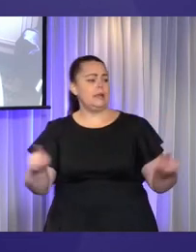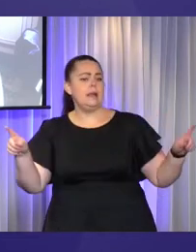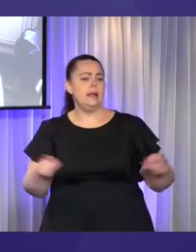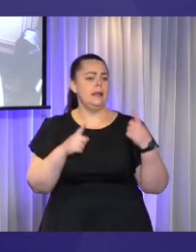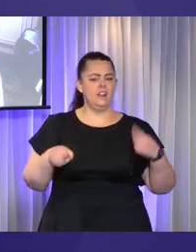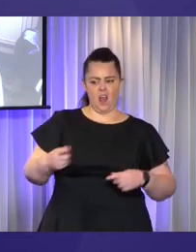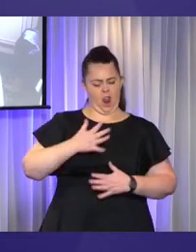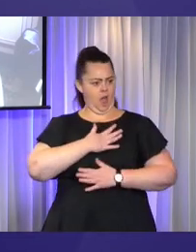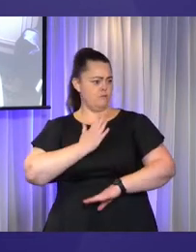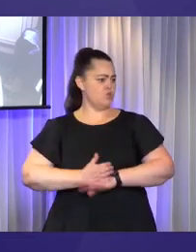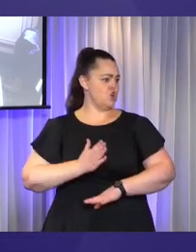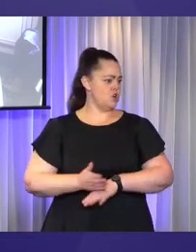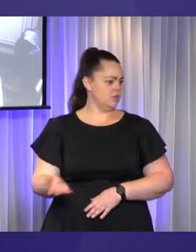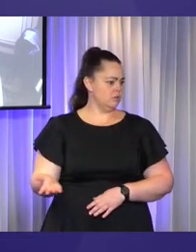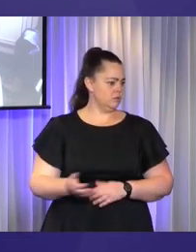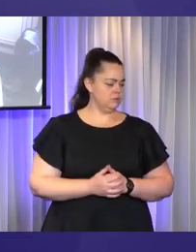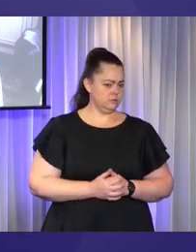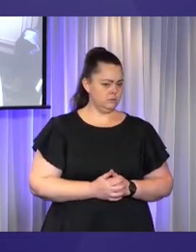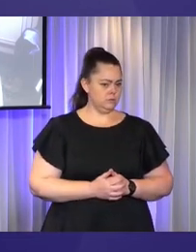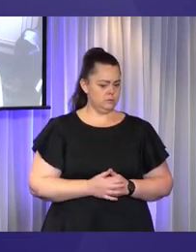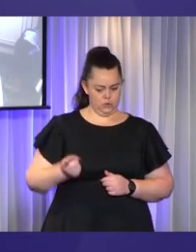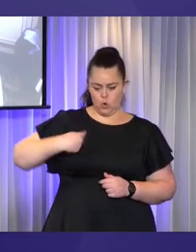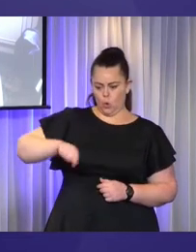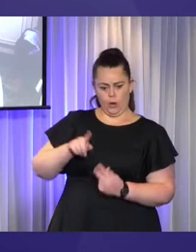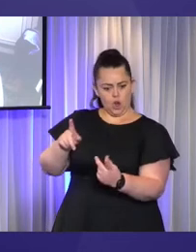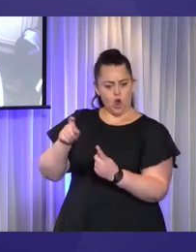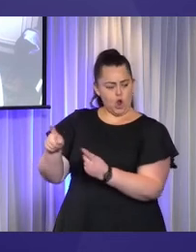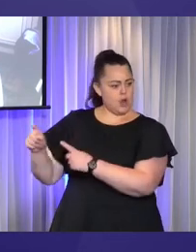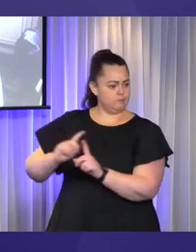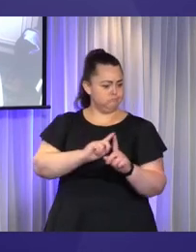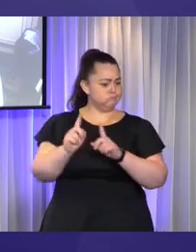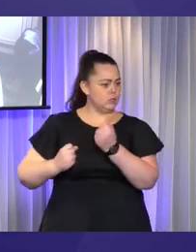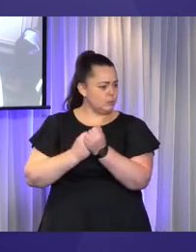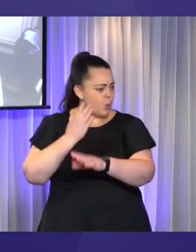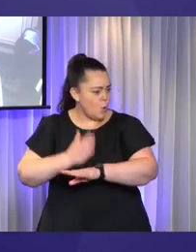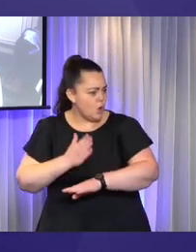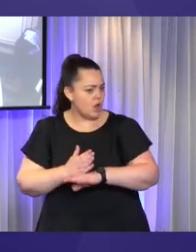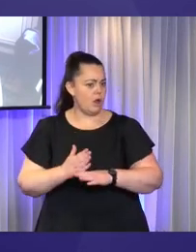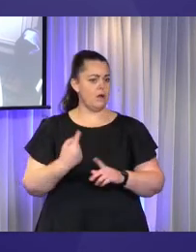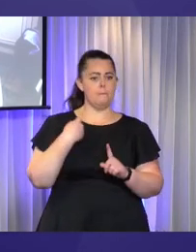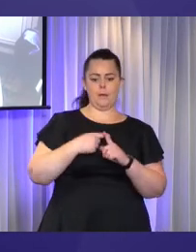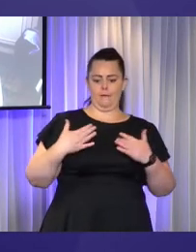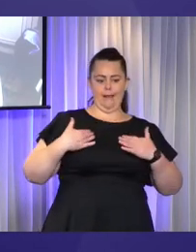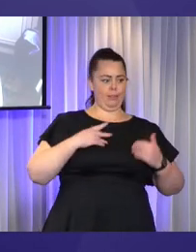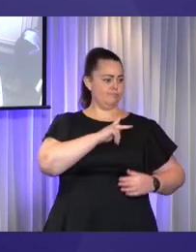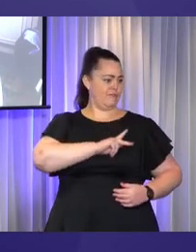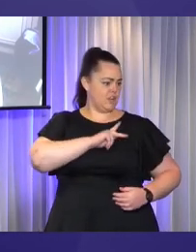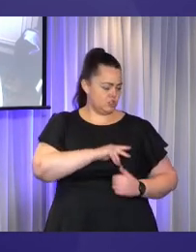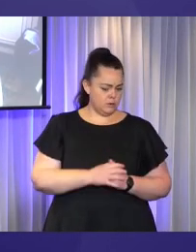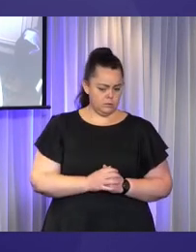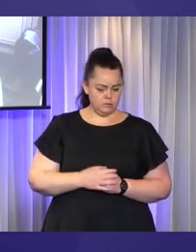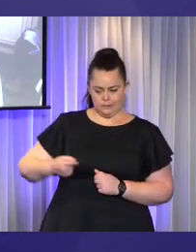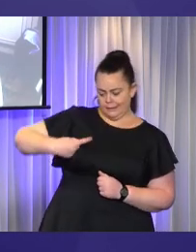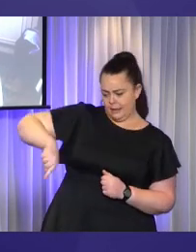team of workers and allied health professionals who are orientated towards seeing possibilities, who work with